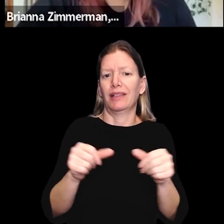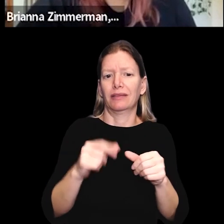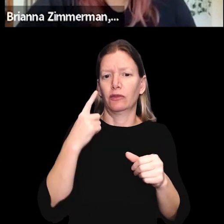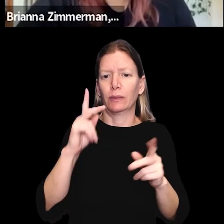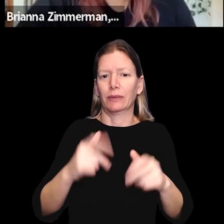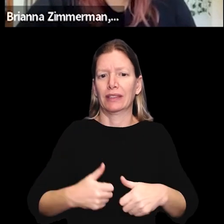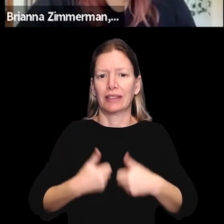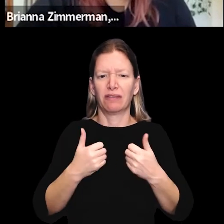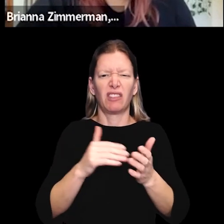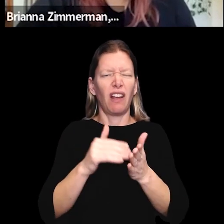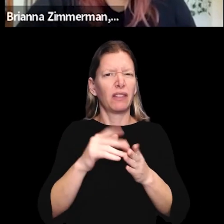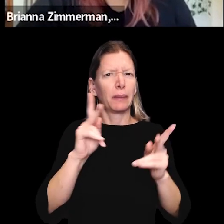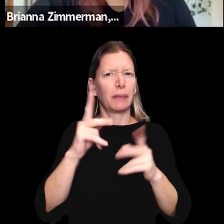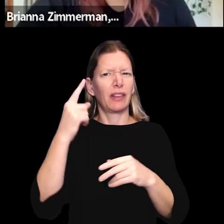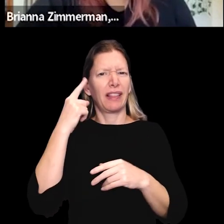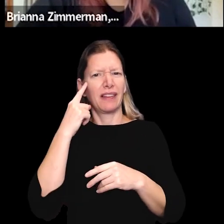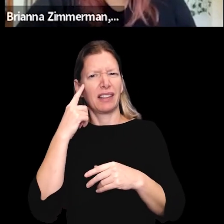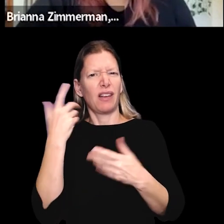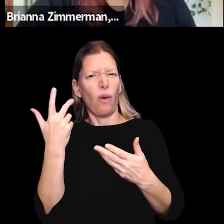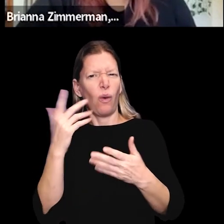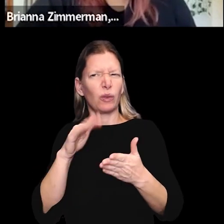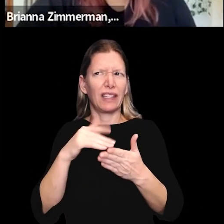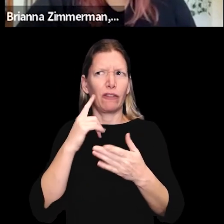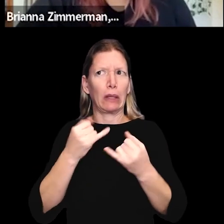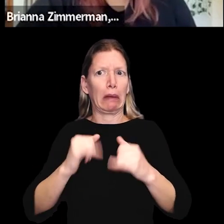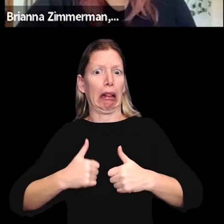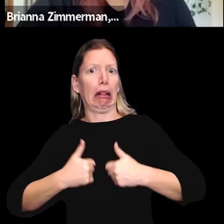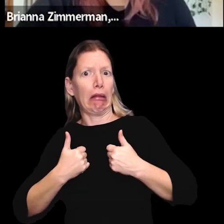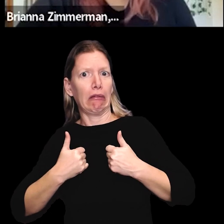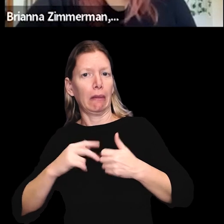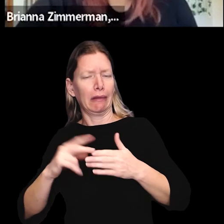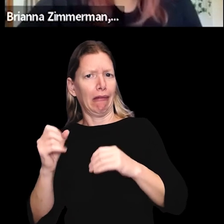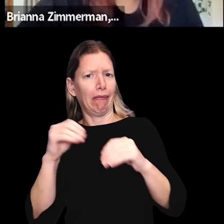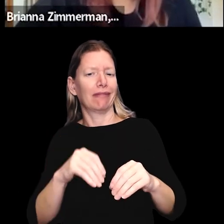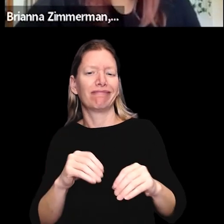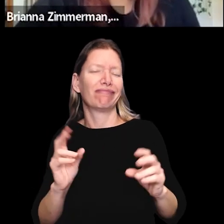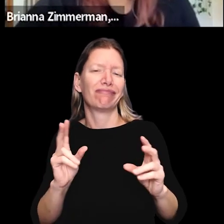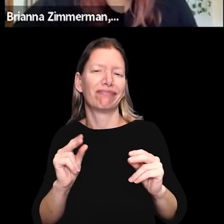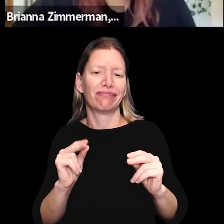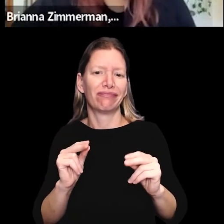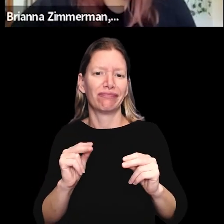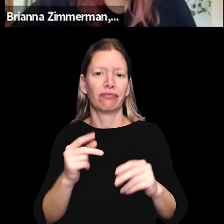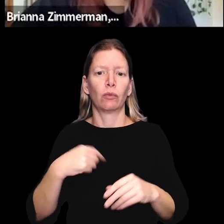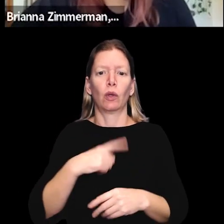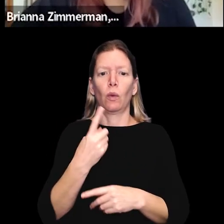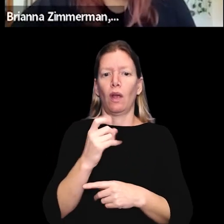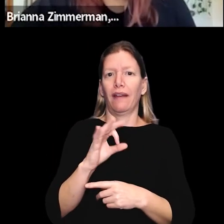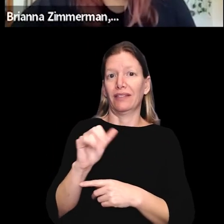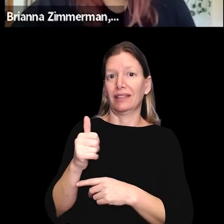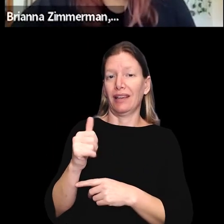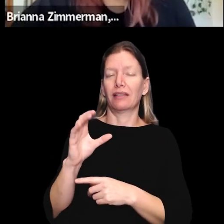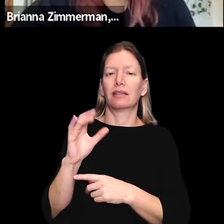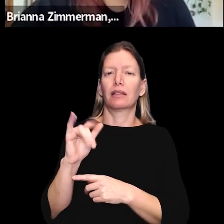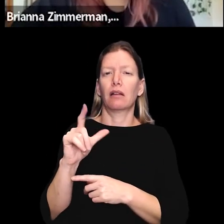live. Often people think that we are a place to live and we're not. So we are one of